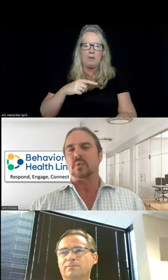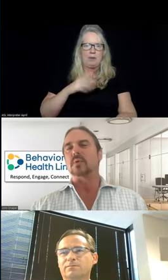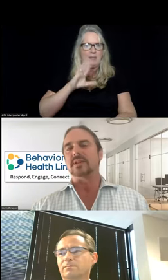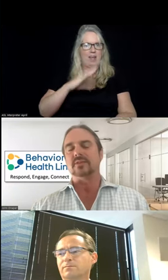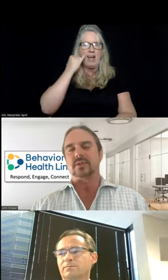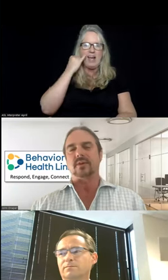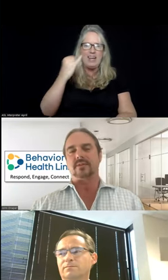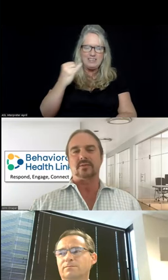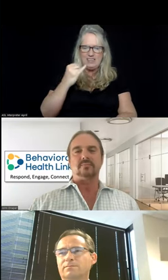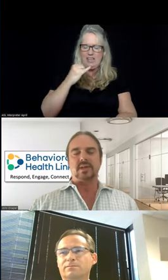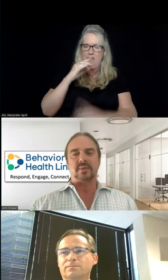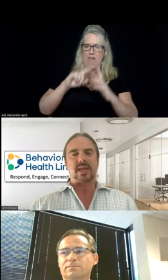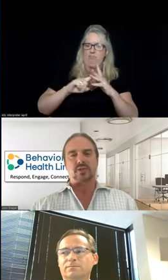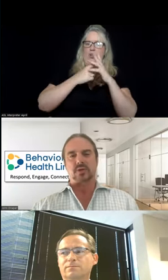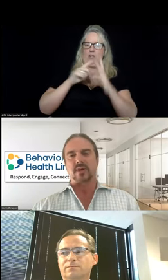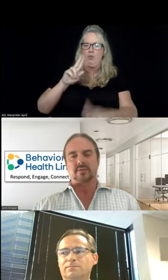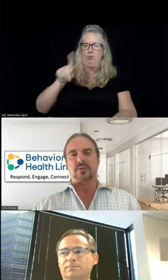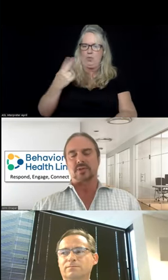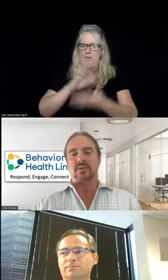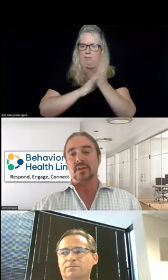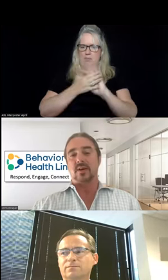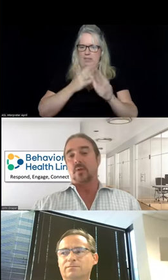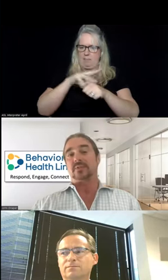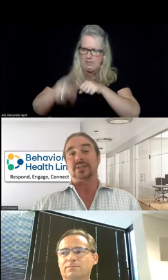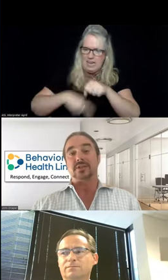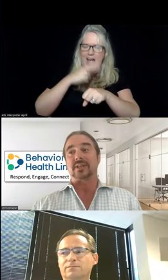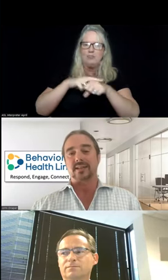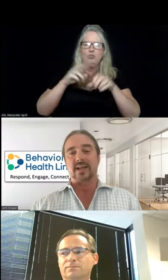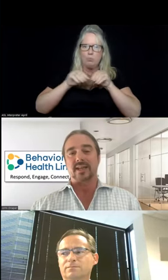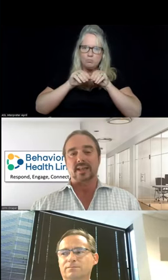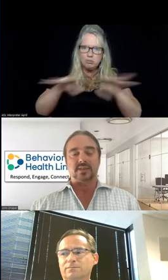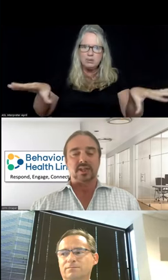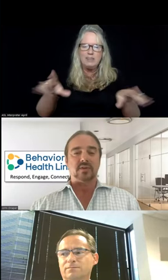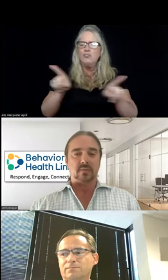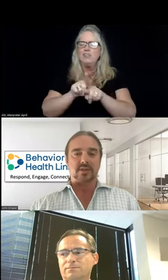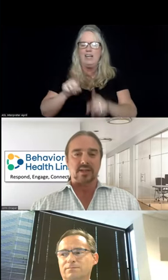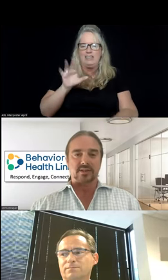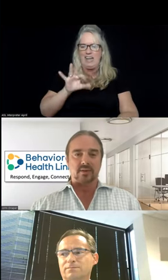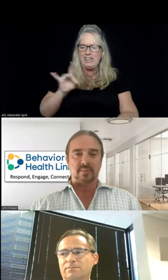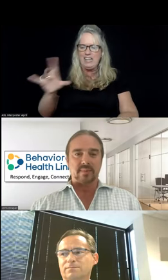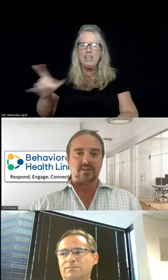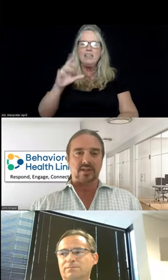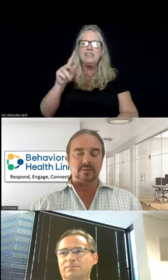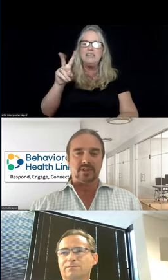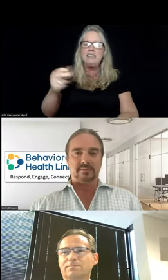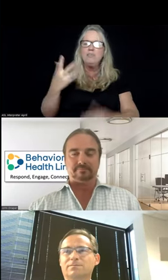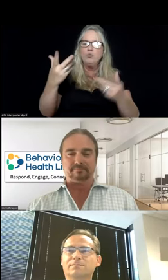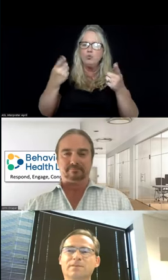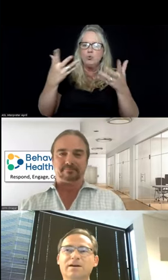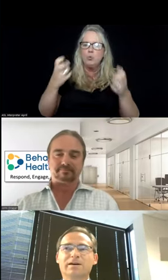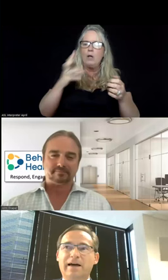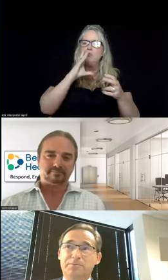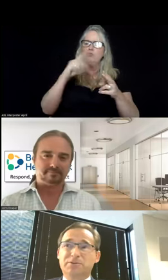idea that was born in Utah that could become a national treasure, hopefully just like 988. Steve, do you want to tell us a little bit about Safe UT?